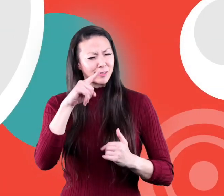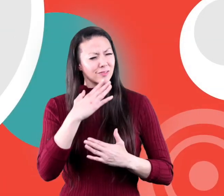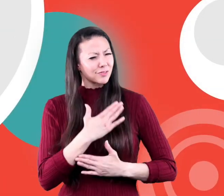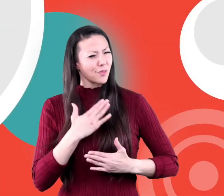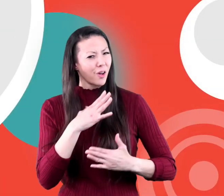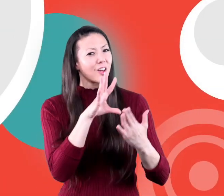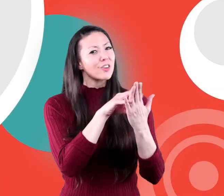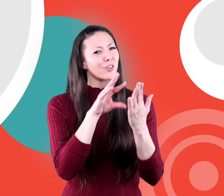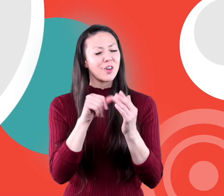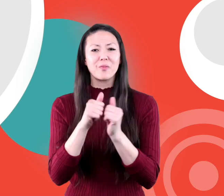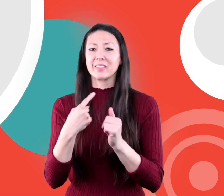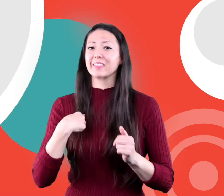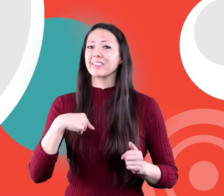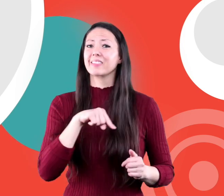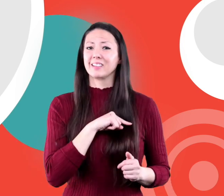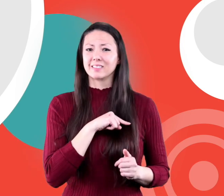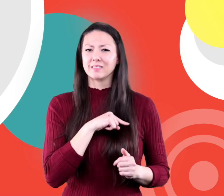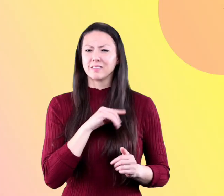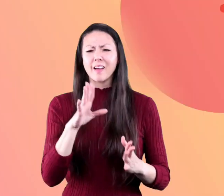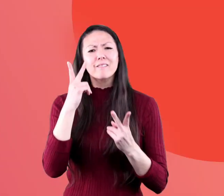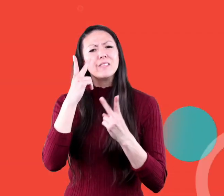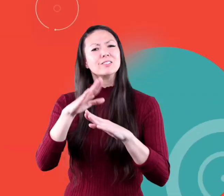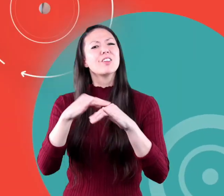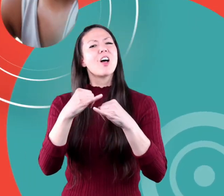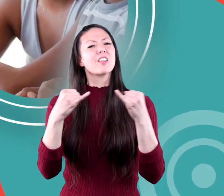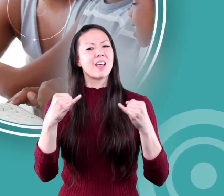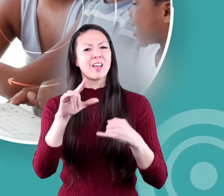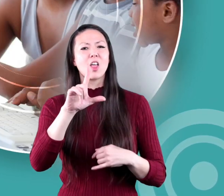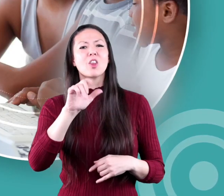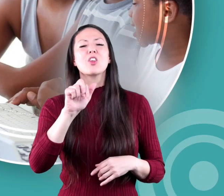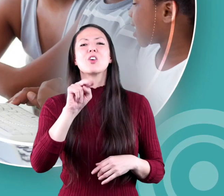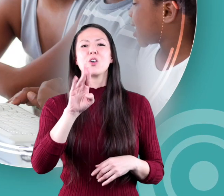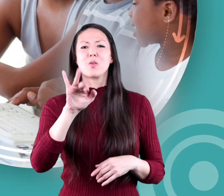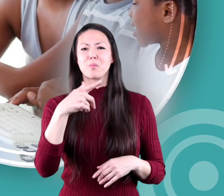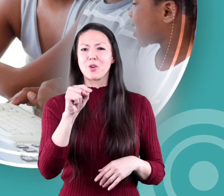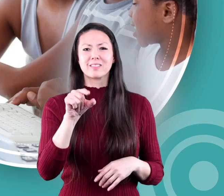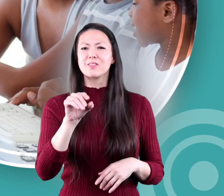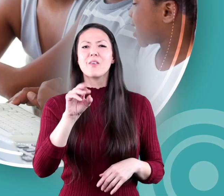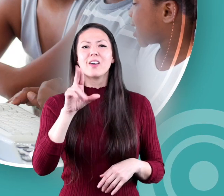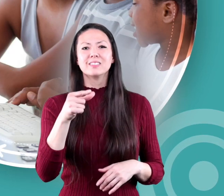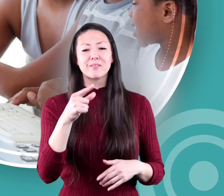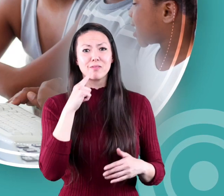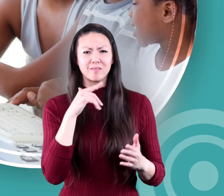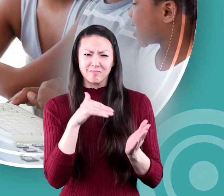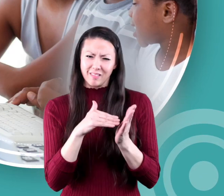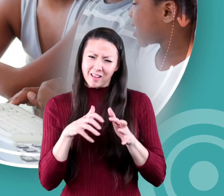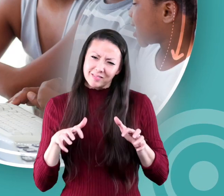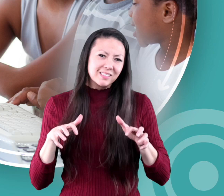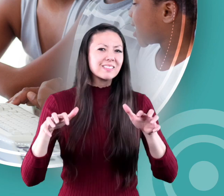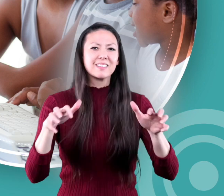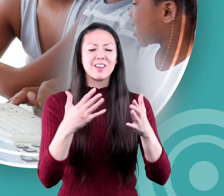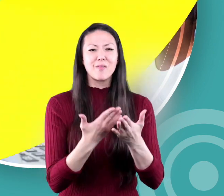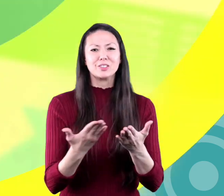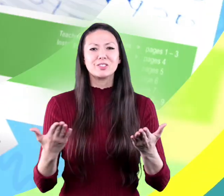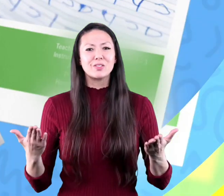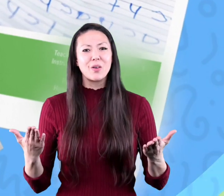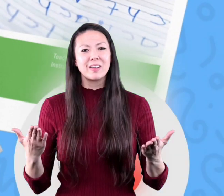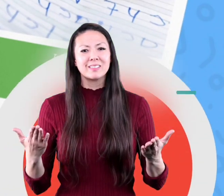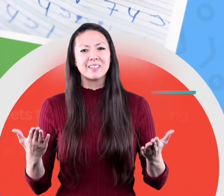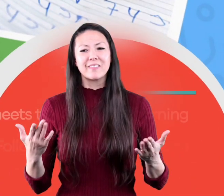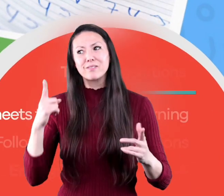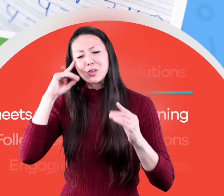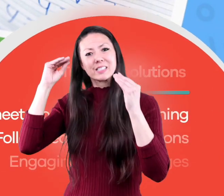you had fun learning with us visit us at learnbright.org for thousands of free resources